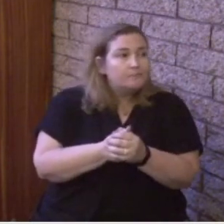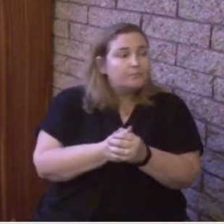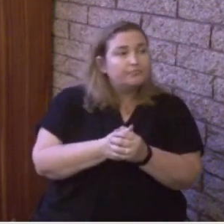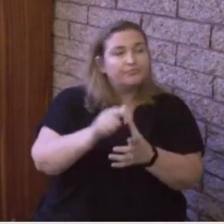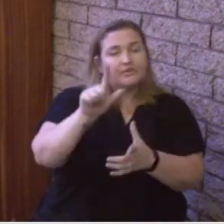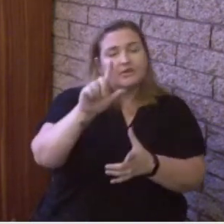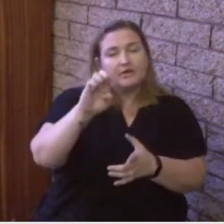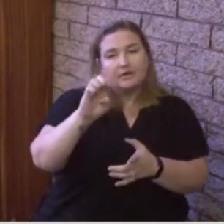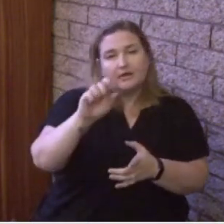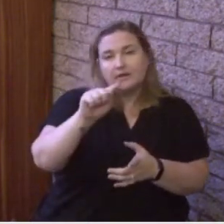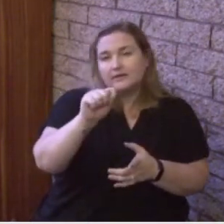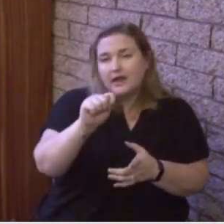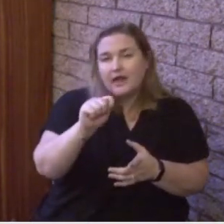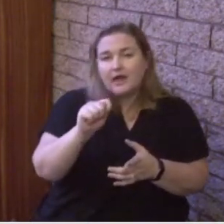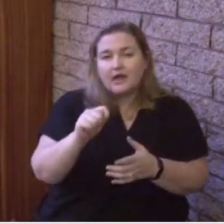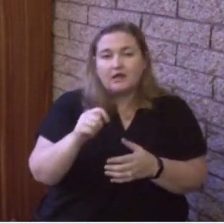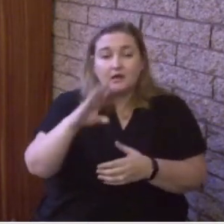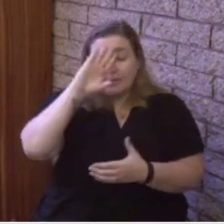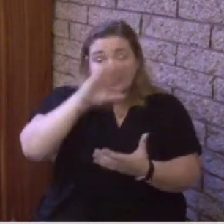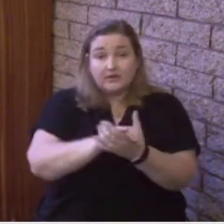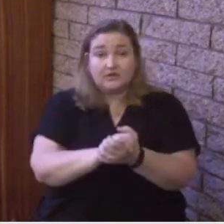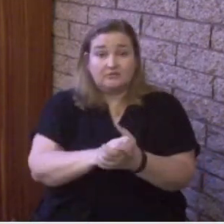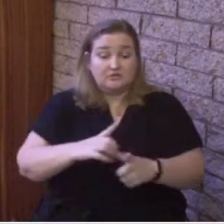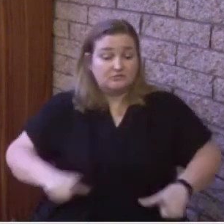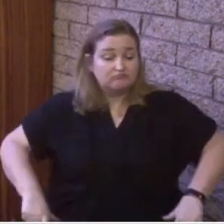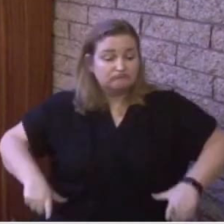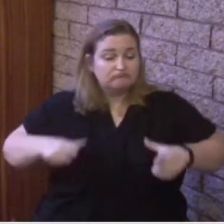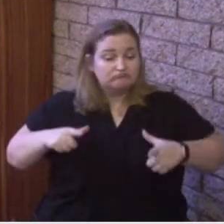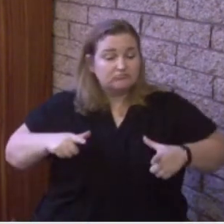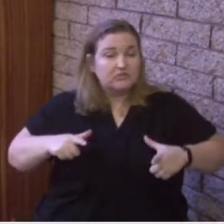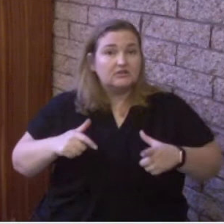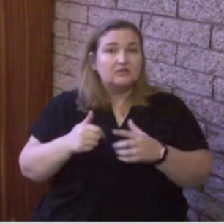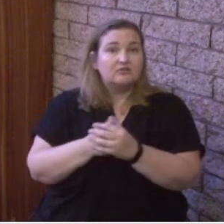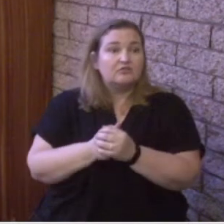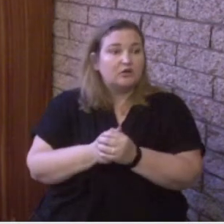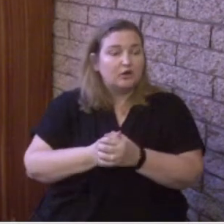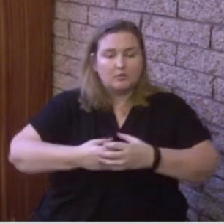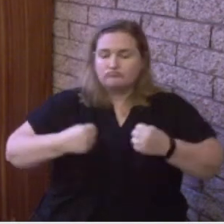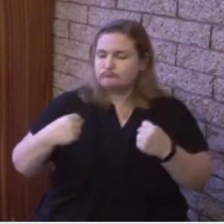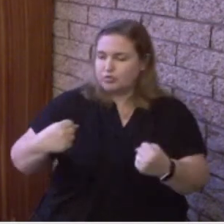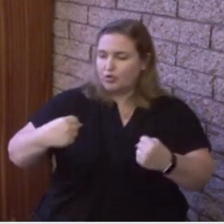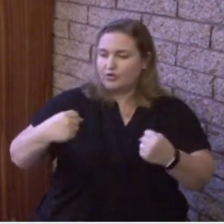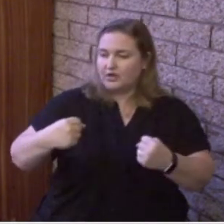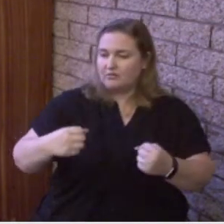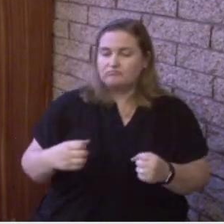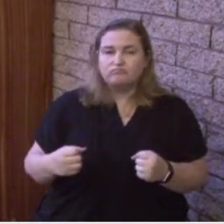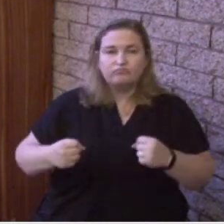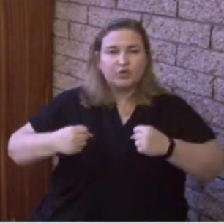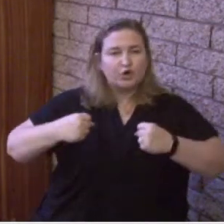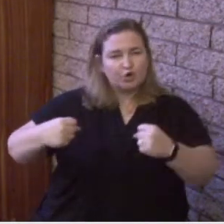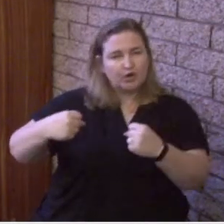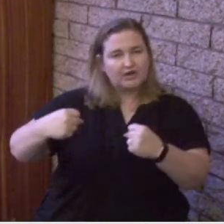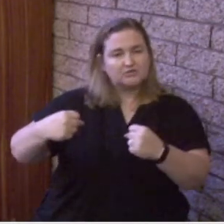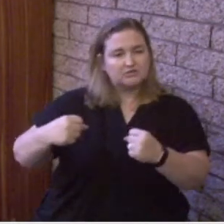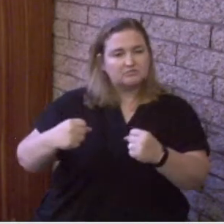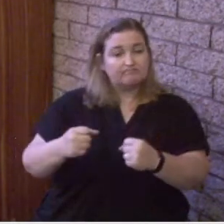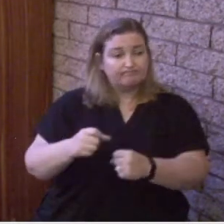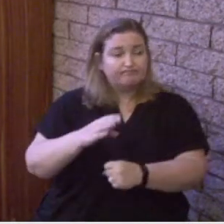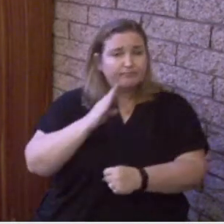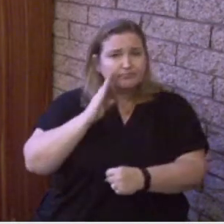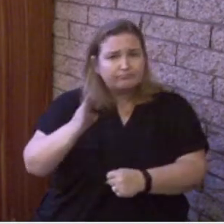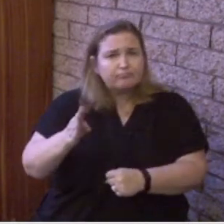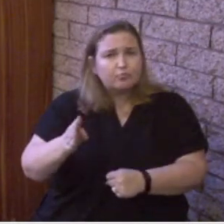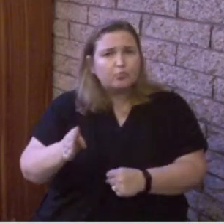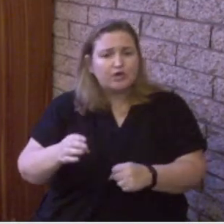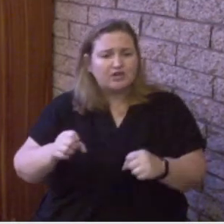To live a life boldly, courageous, to be willing to share and stand for what